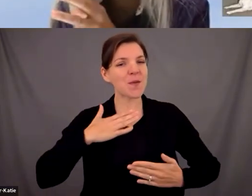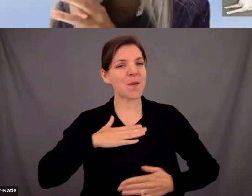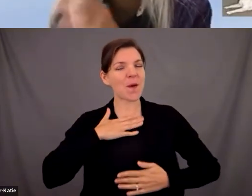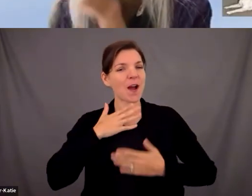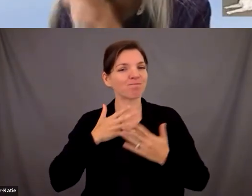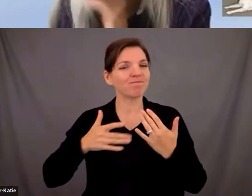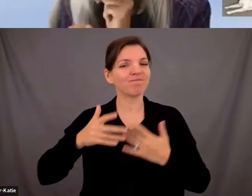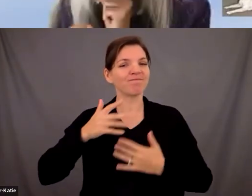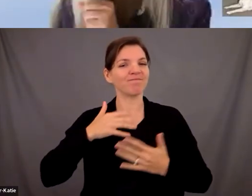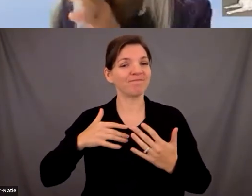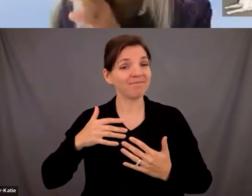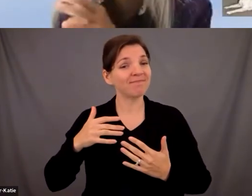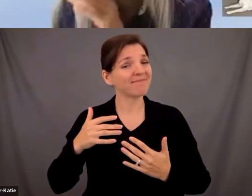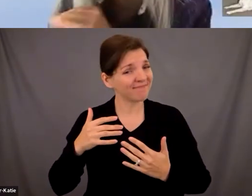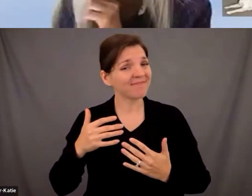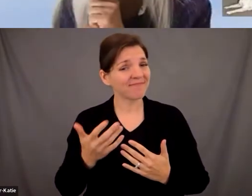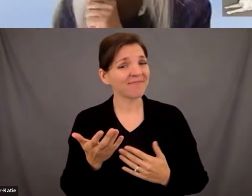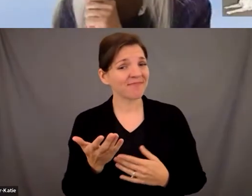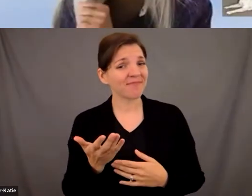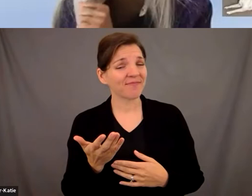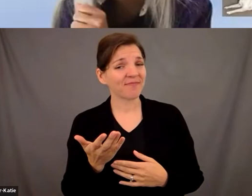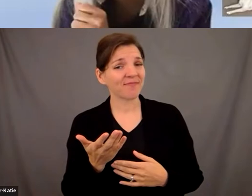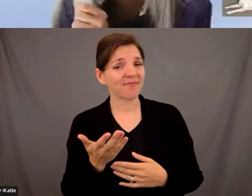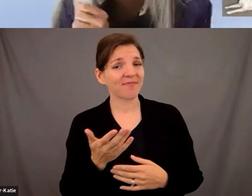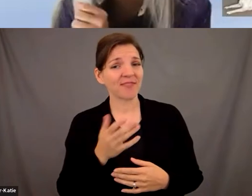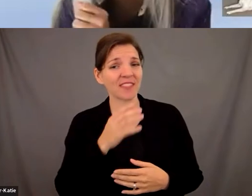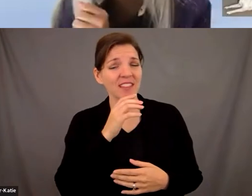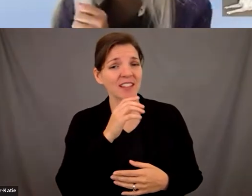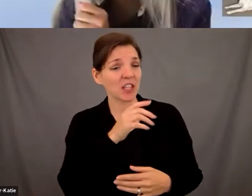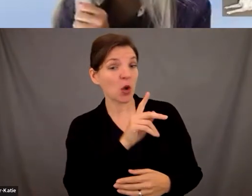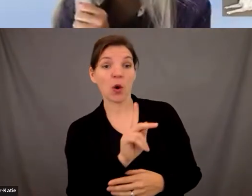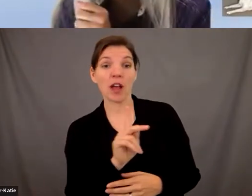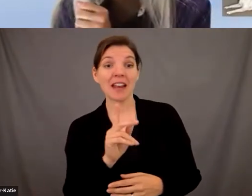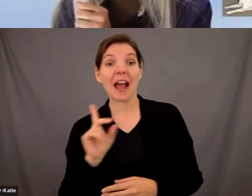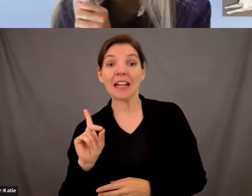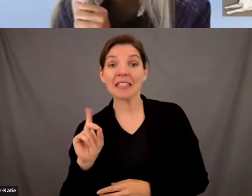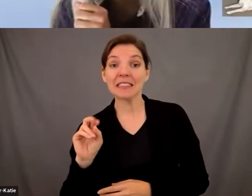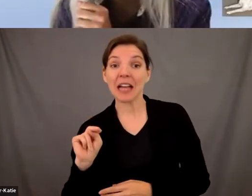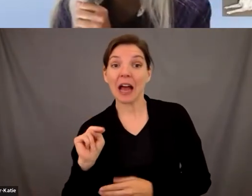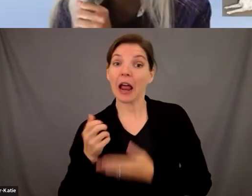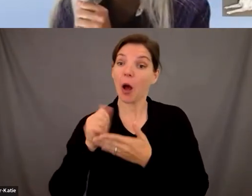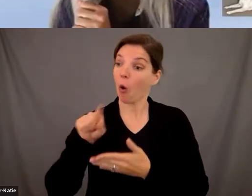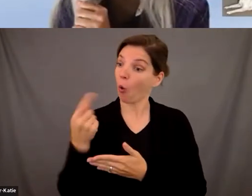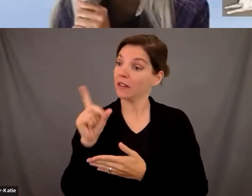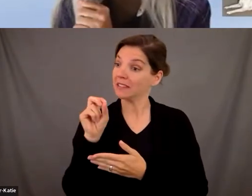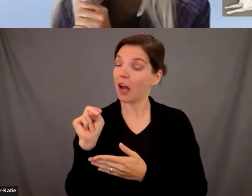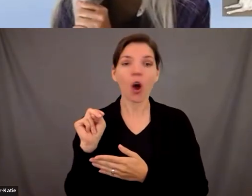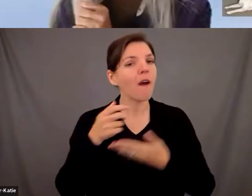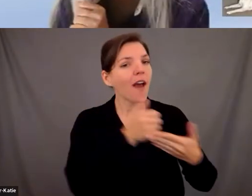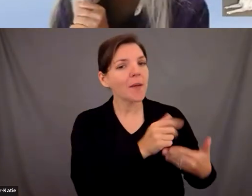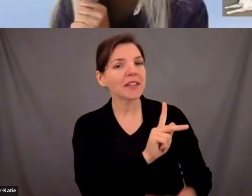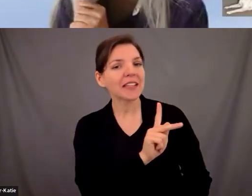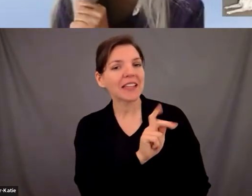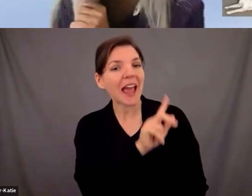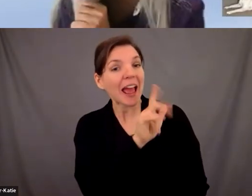just for the person that the dog is placed with you'll notice kelly also uh a couple for a couple of years